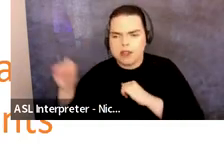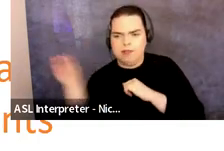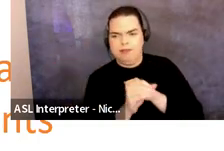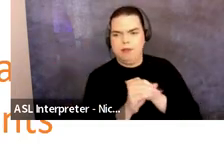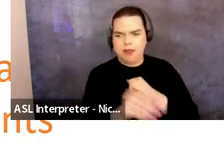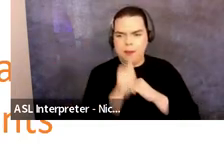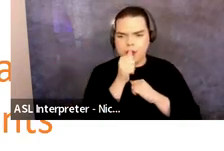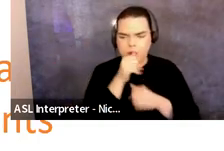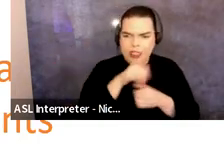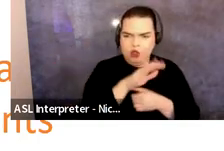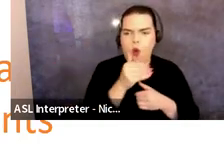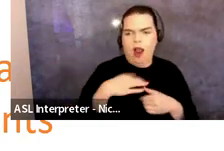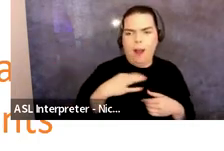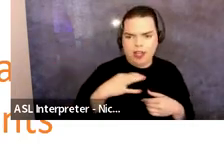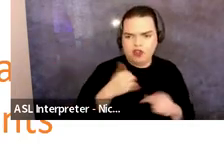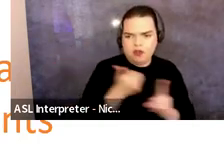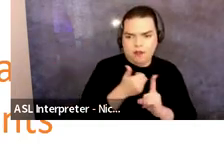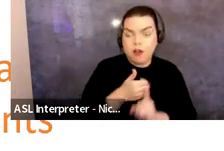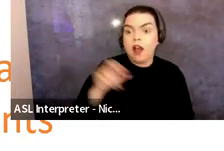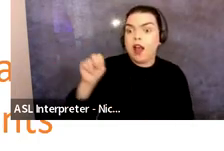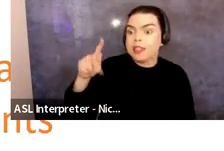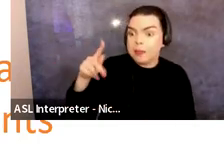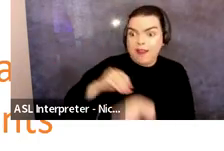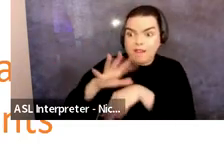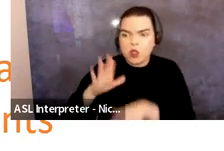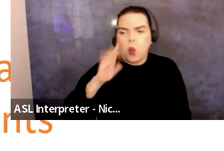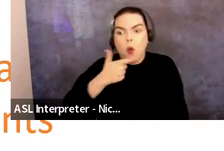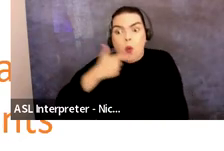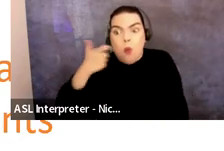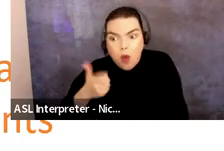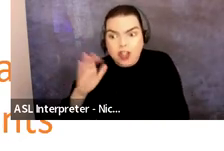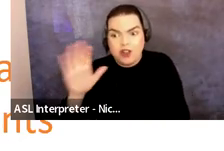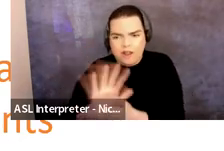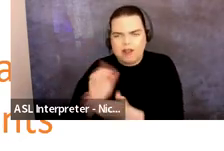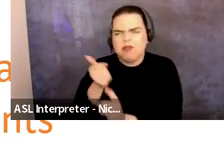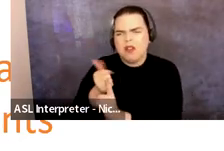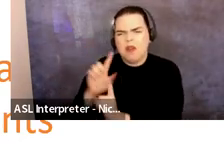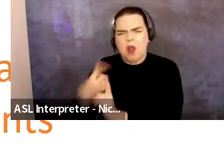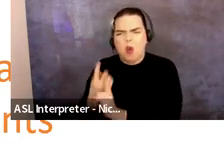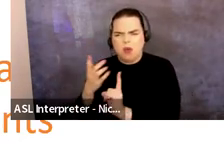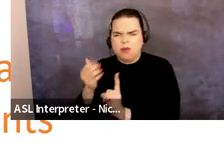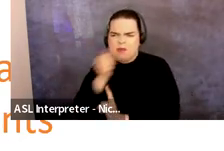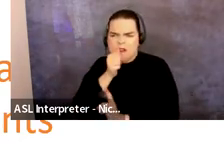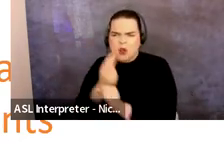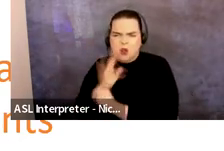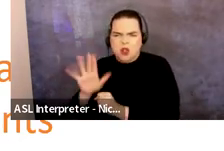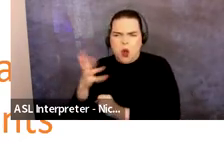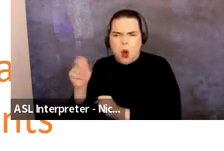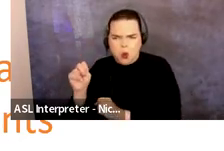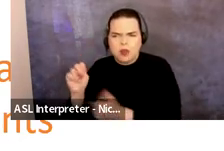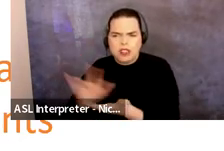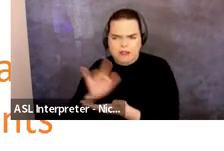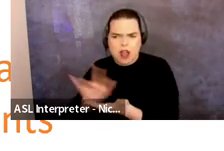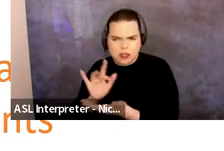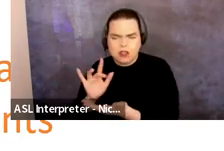Please also note that NTP advisors will be watching these videos privately and on their own devices. If you have access